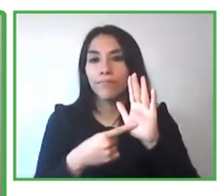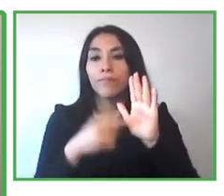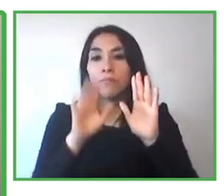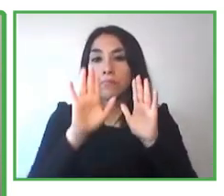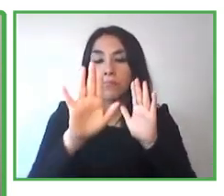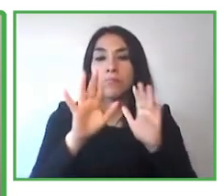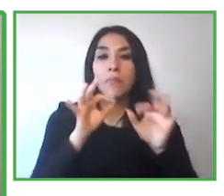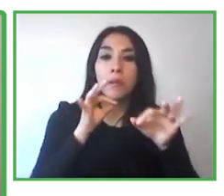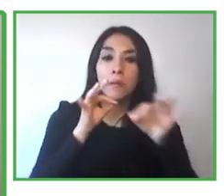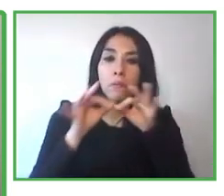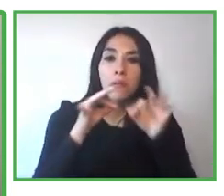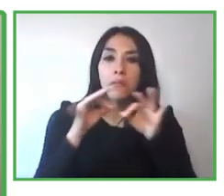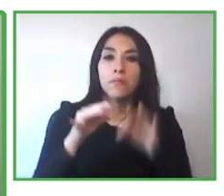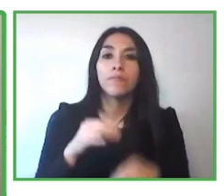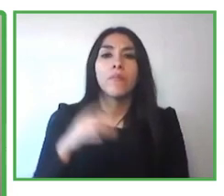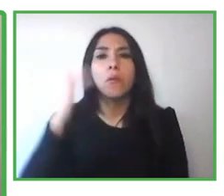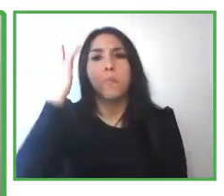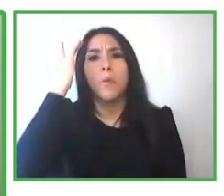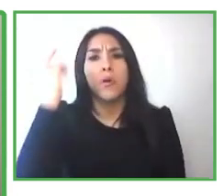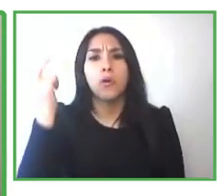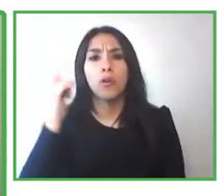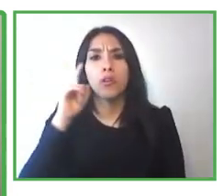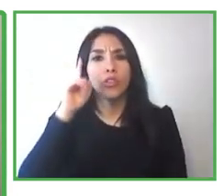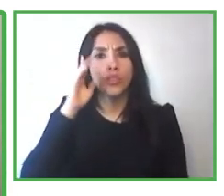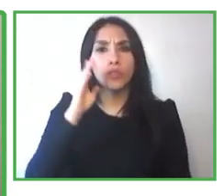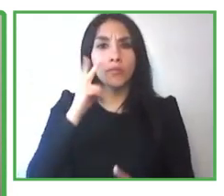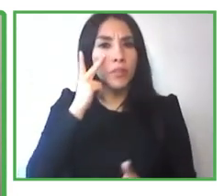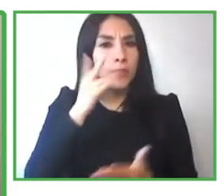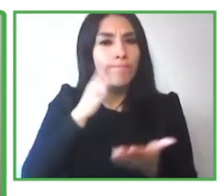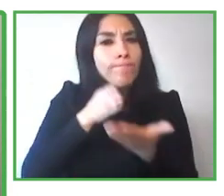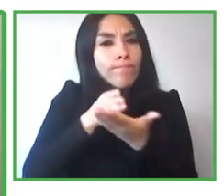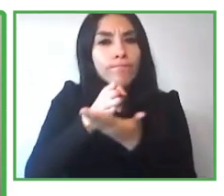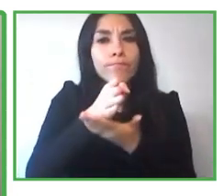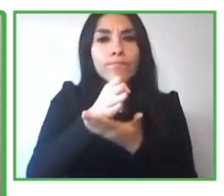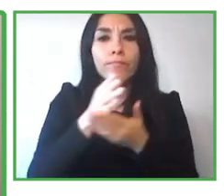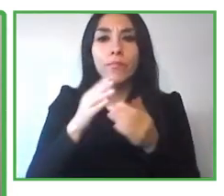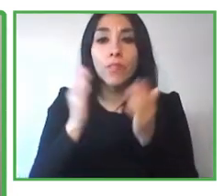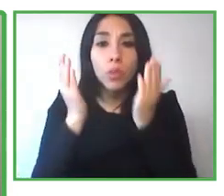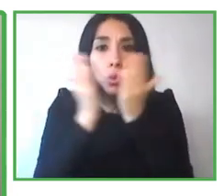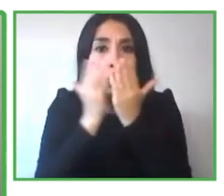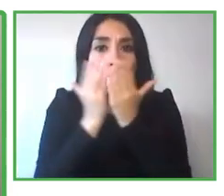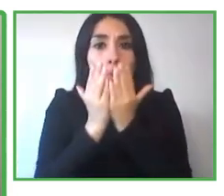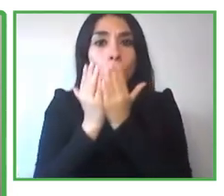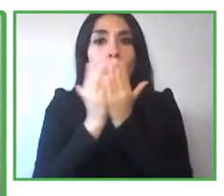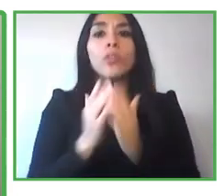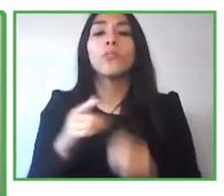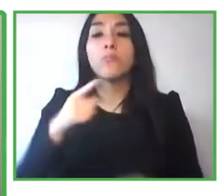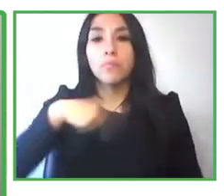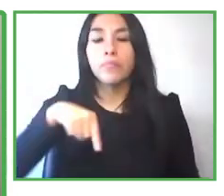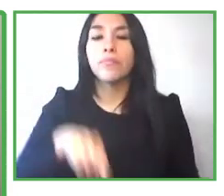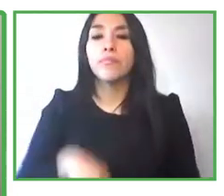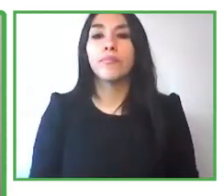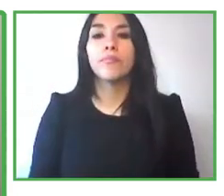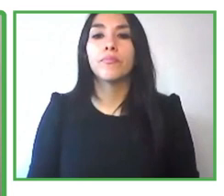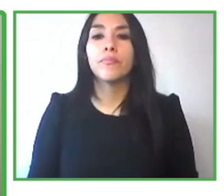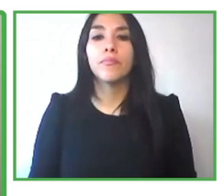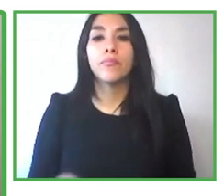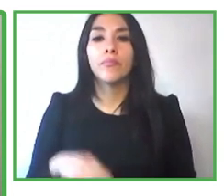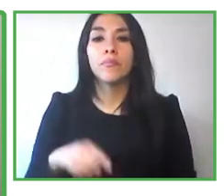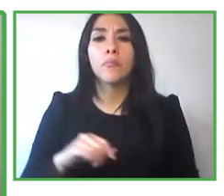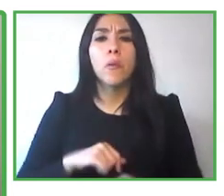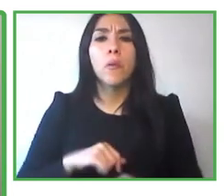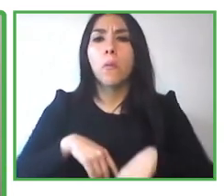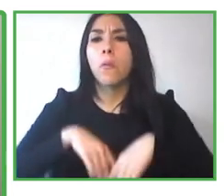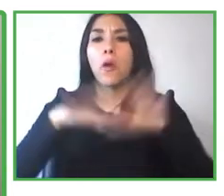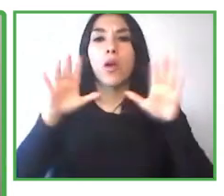trinity college with us yes of course and thanks for inviting me to the zero project um my name is stephen